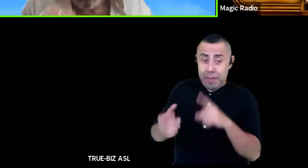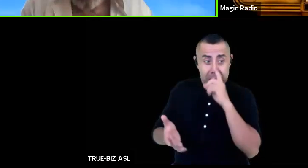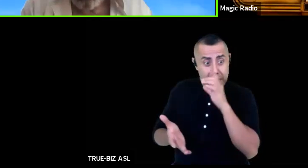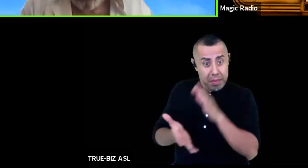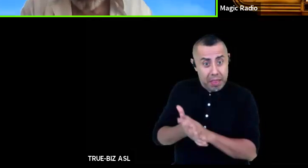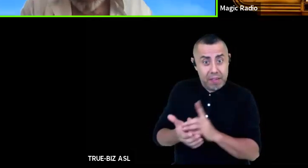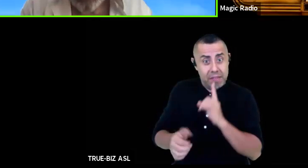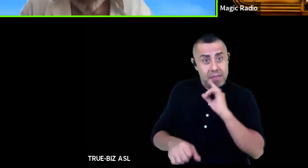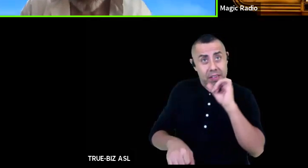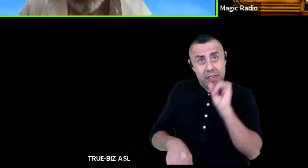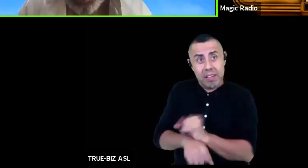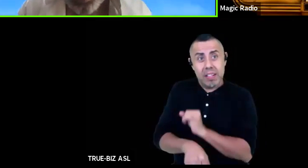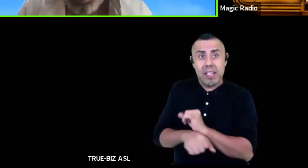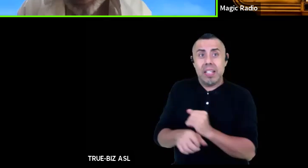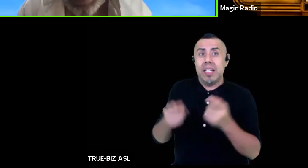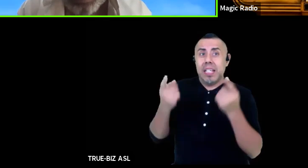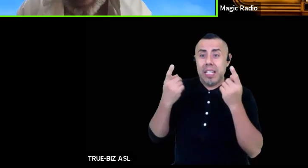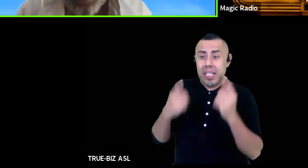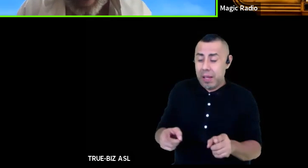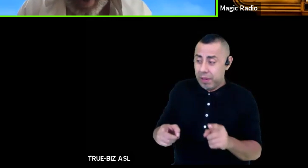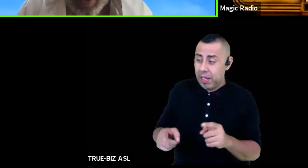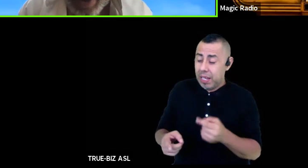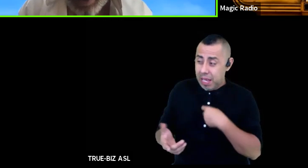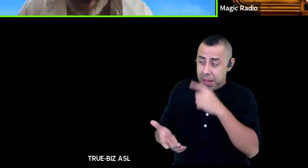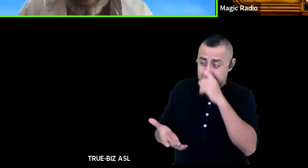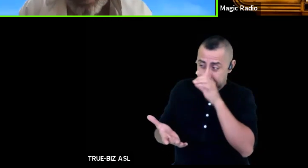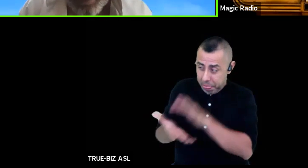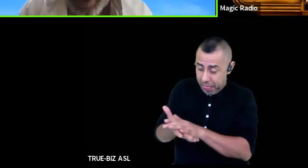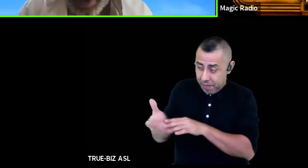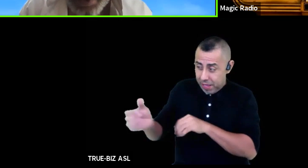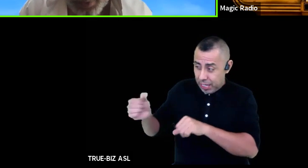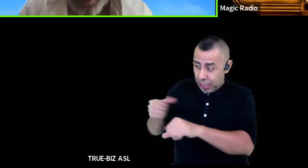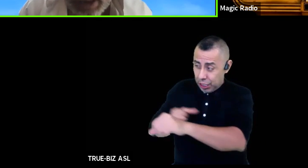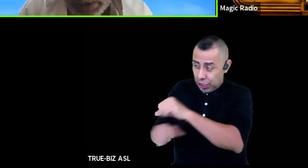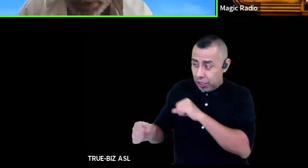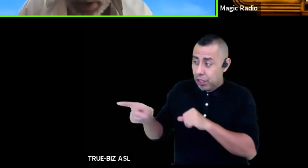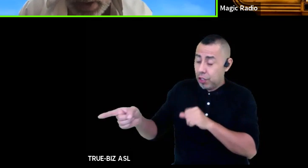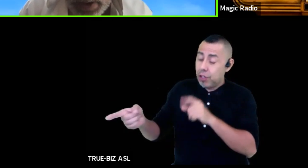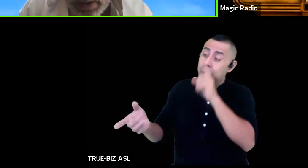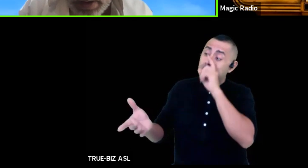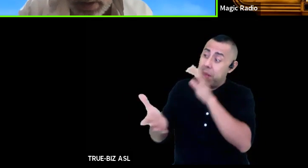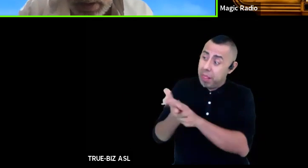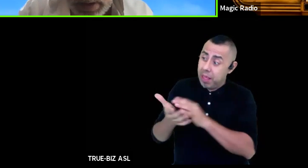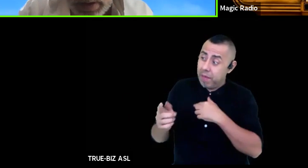do we really believe each other? do you really believe that I come from the year 2000?